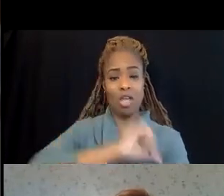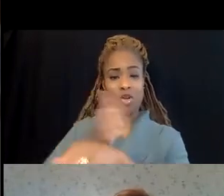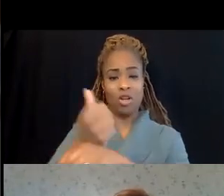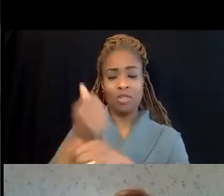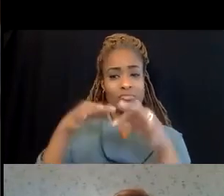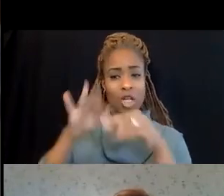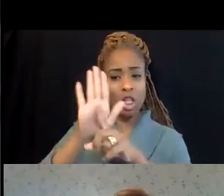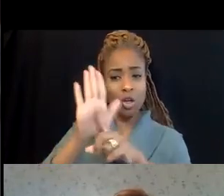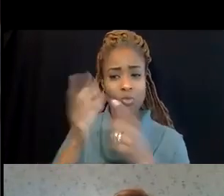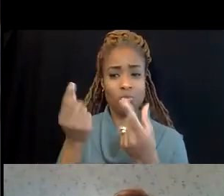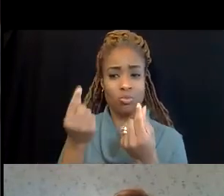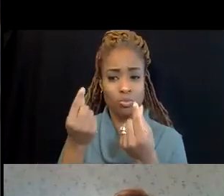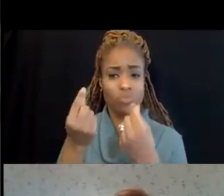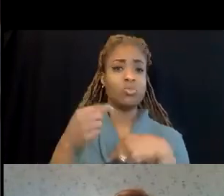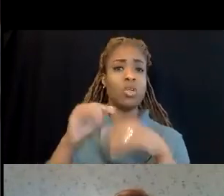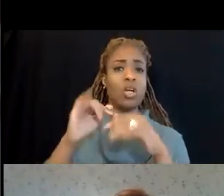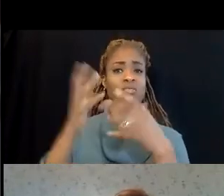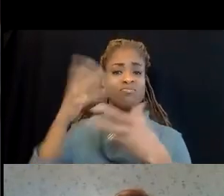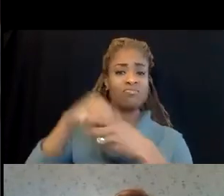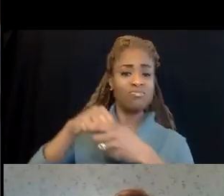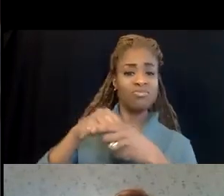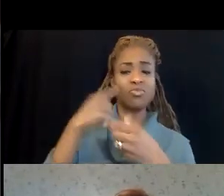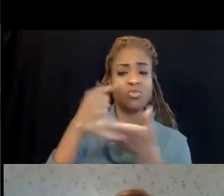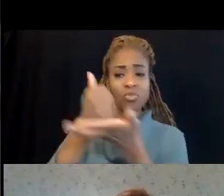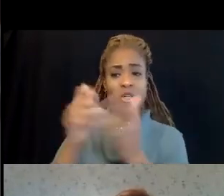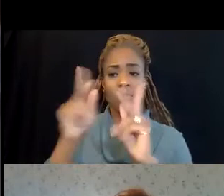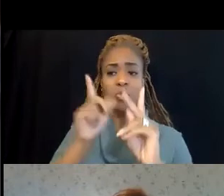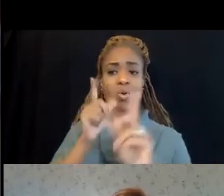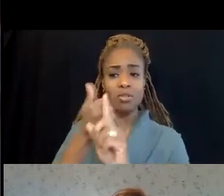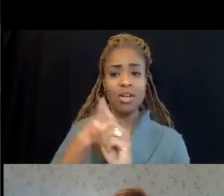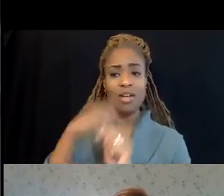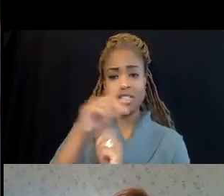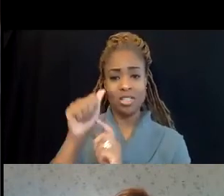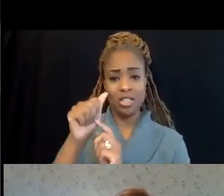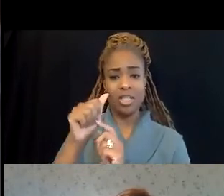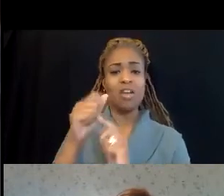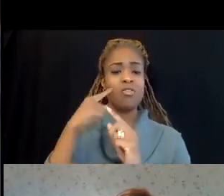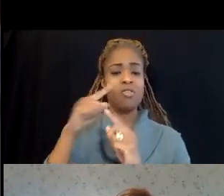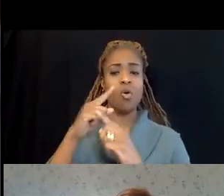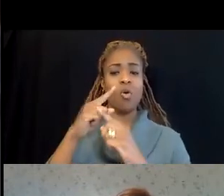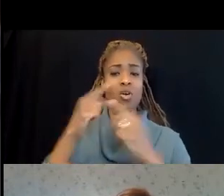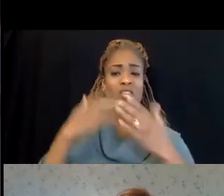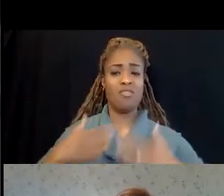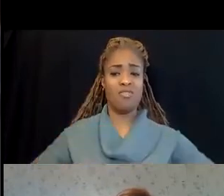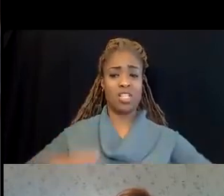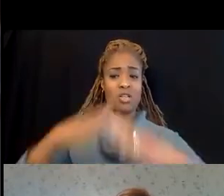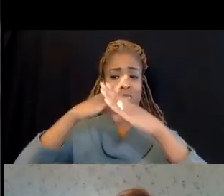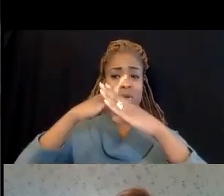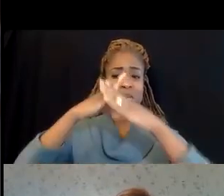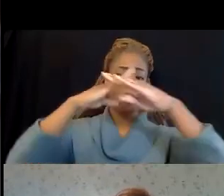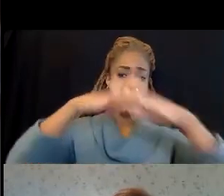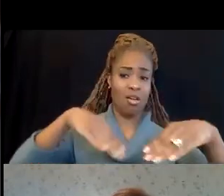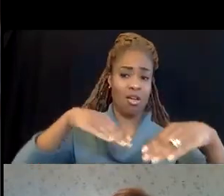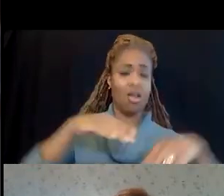projects to incorporate features to assist individuals with disabilities in overcoming physical barriers. Our workers'